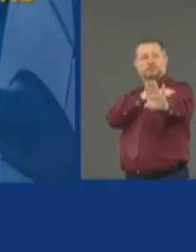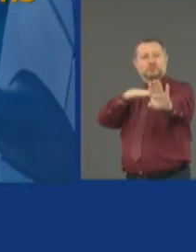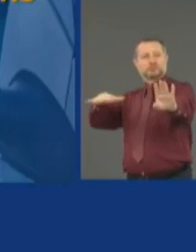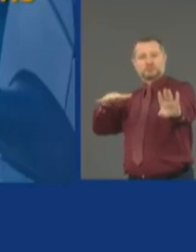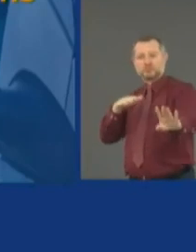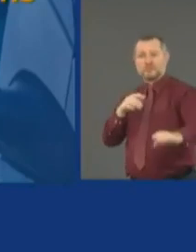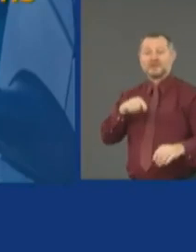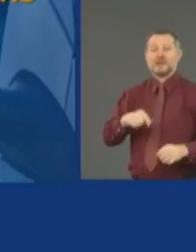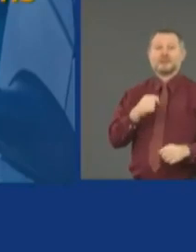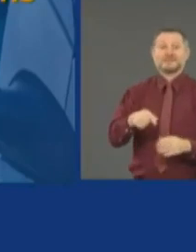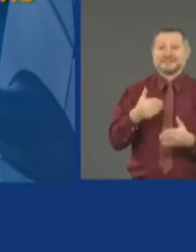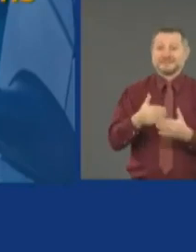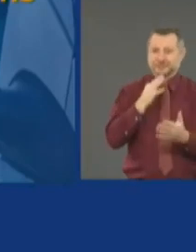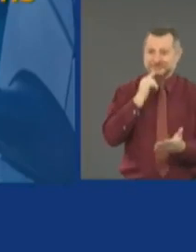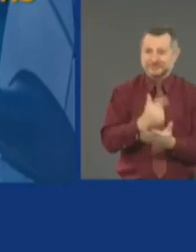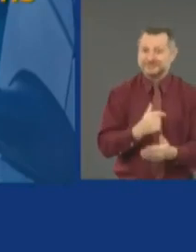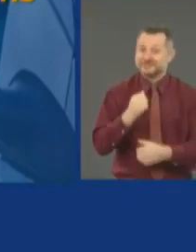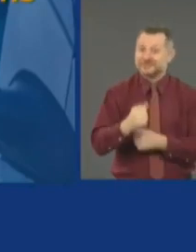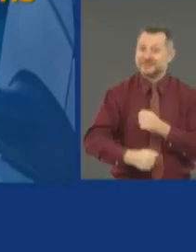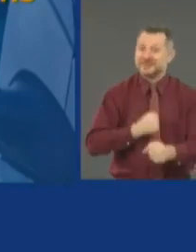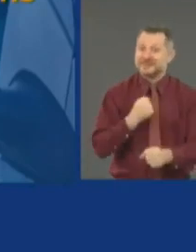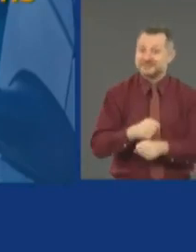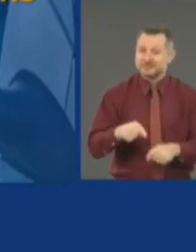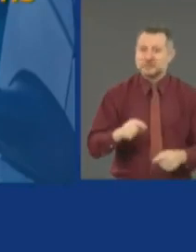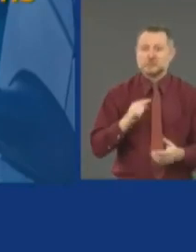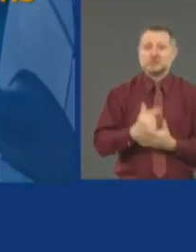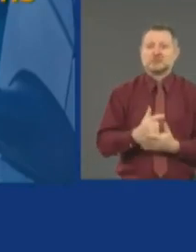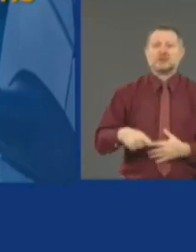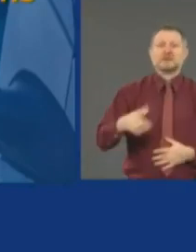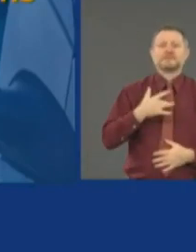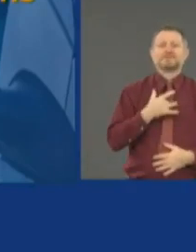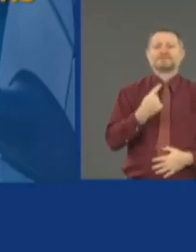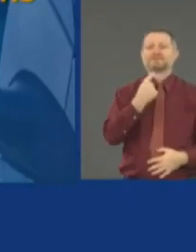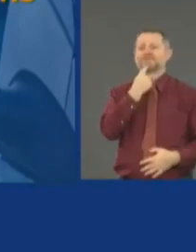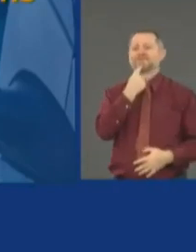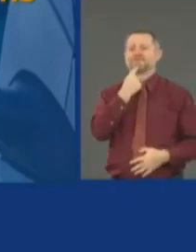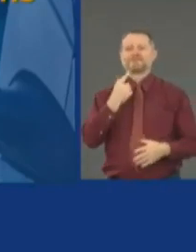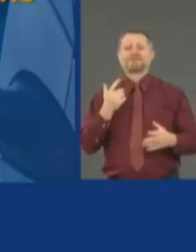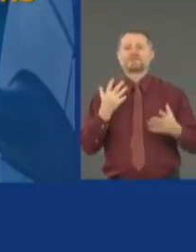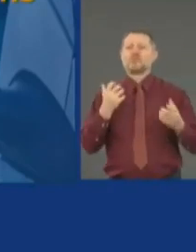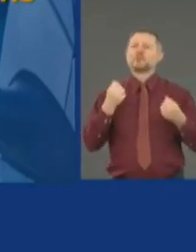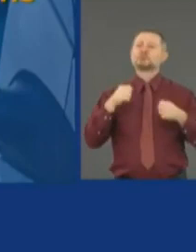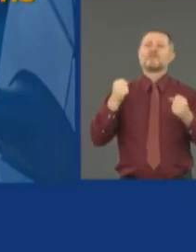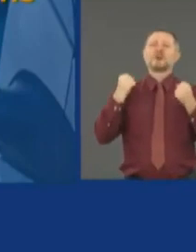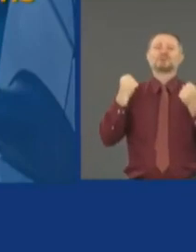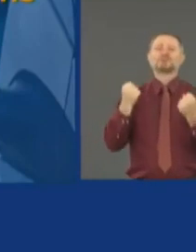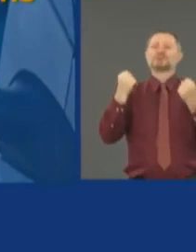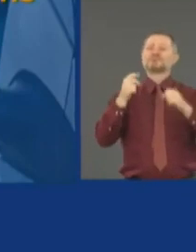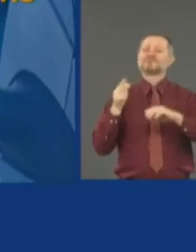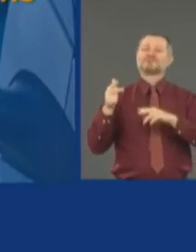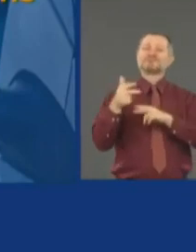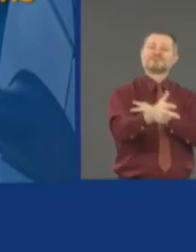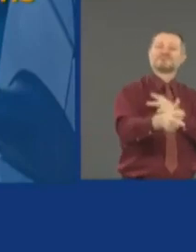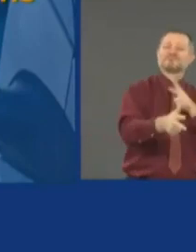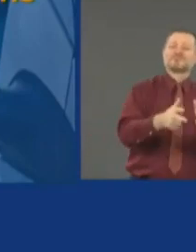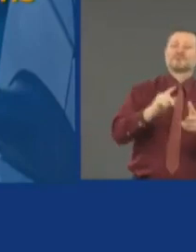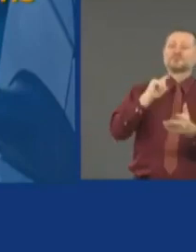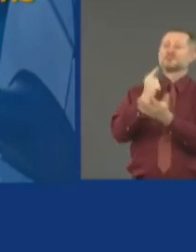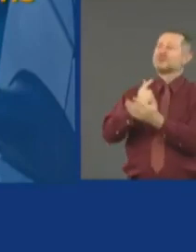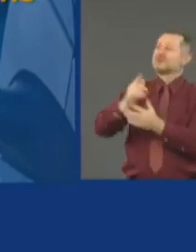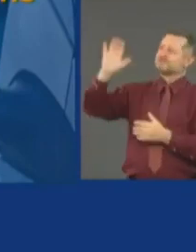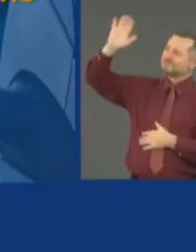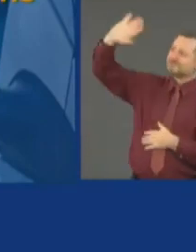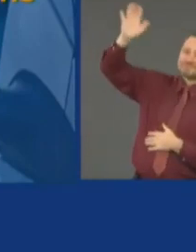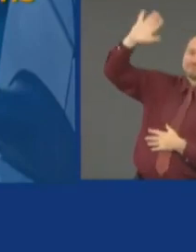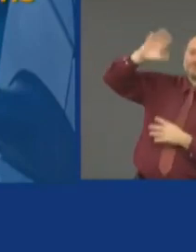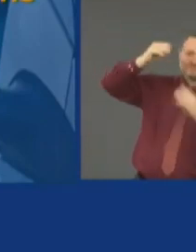a lot of graduates are disappointed. We're going to allow drive-in and drive-through student graduations. We're going to keep evaluating. I